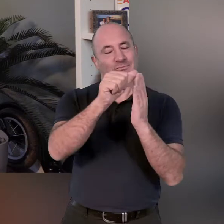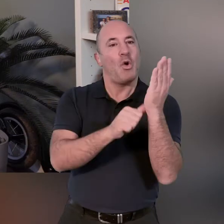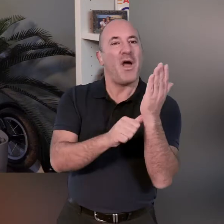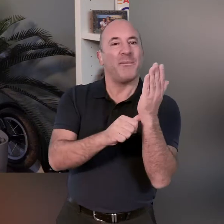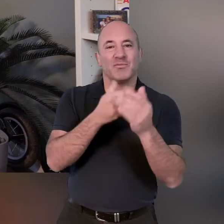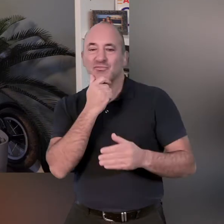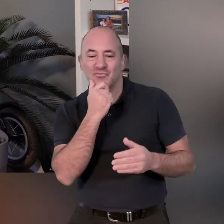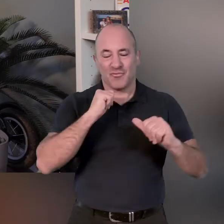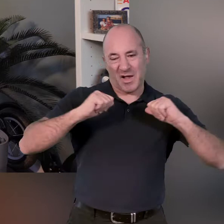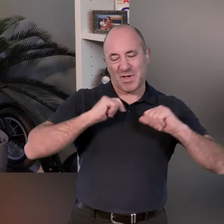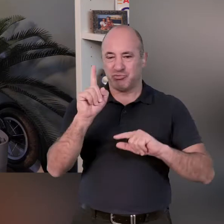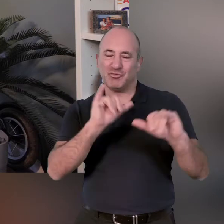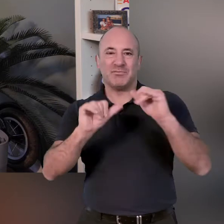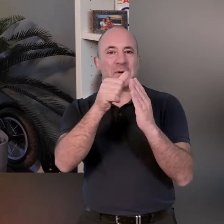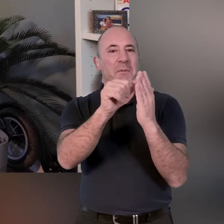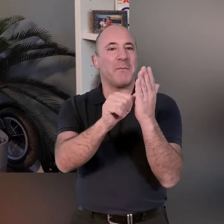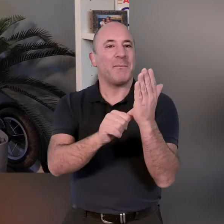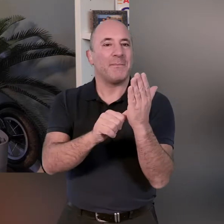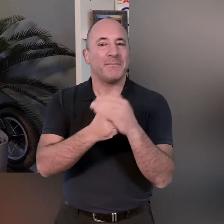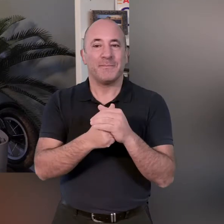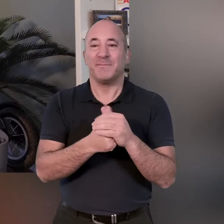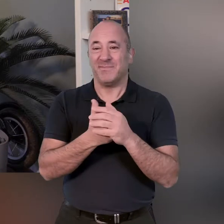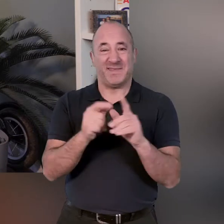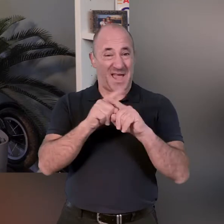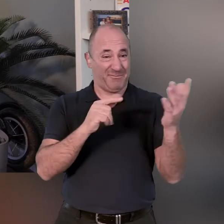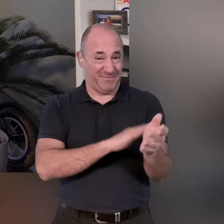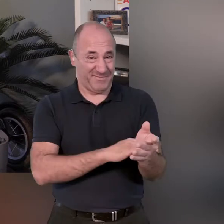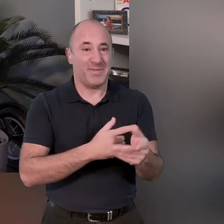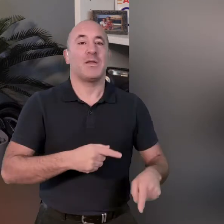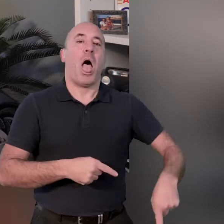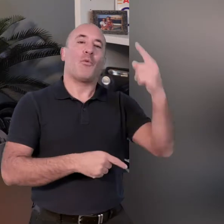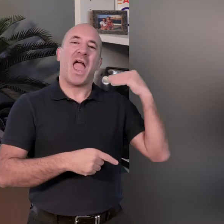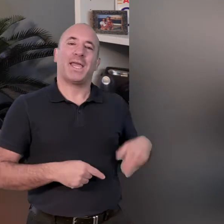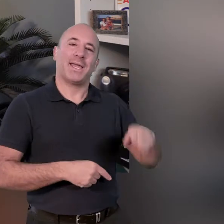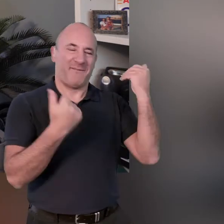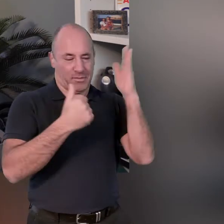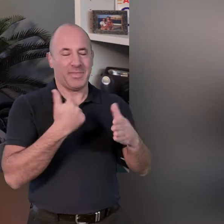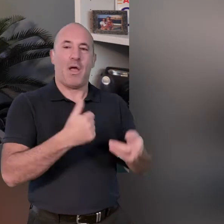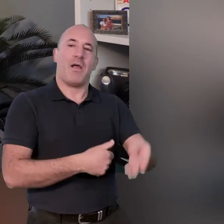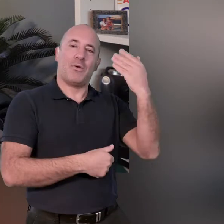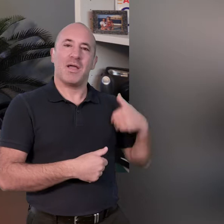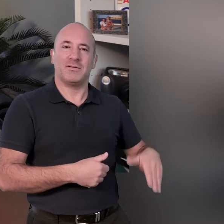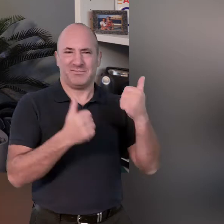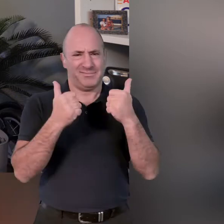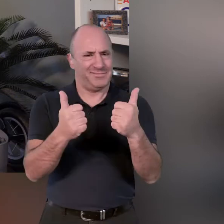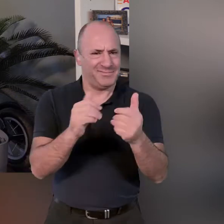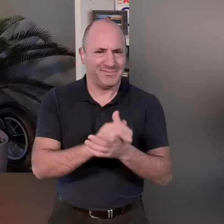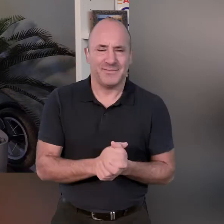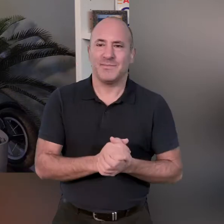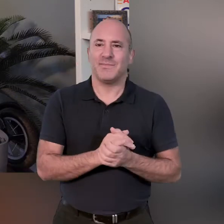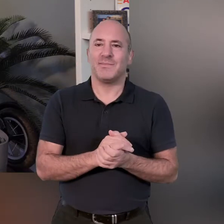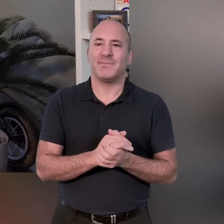be able to make your own programs going forwards let's take this same hand and go the opposite direction in a circle